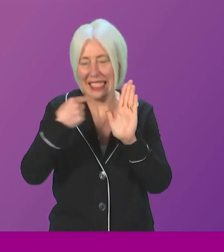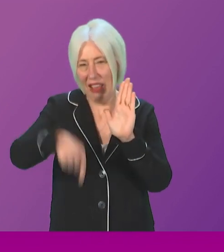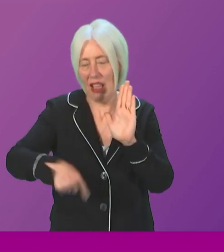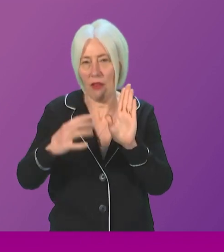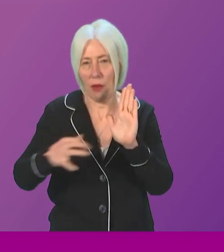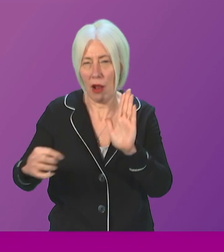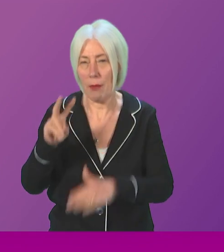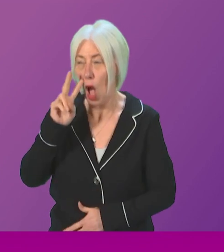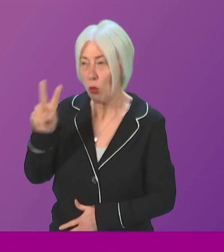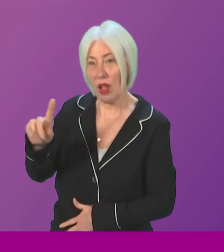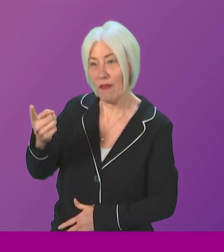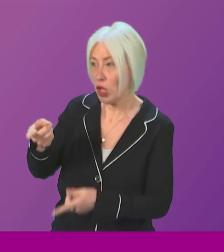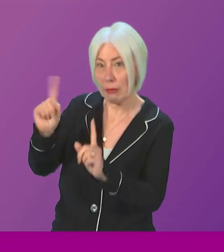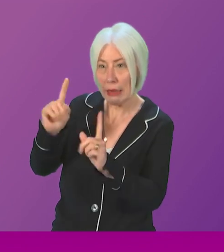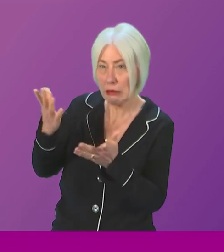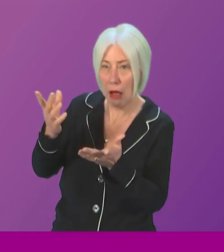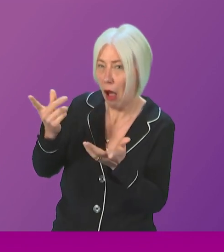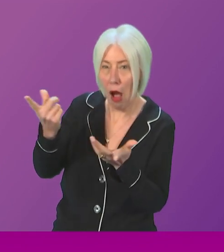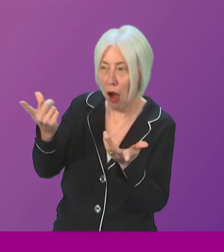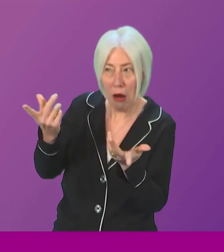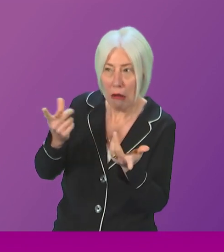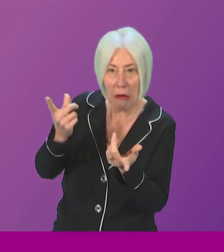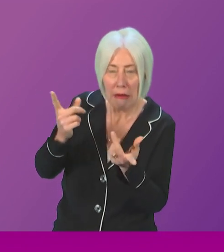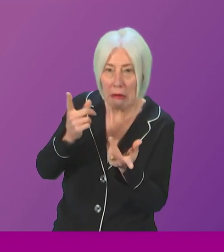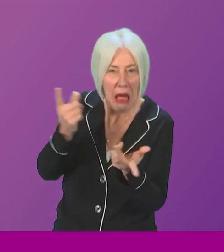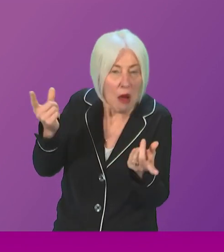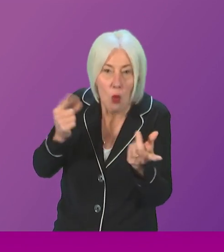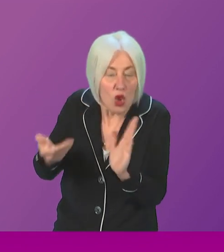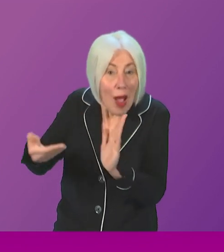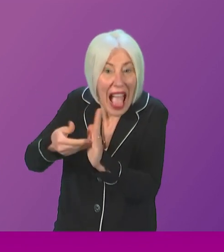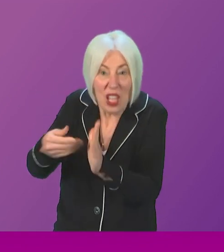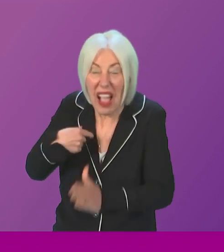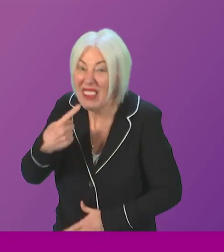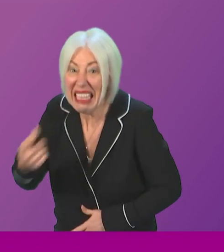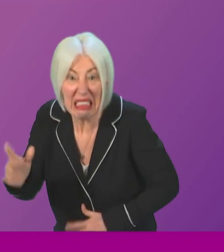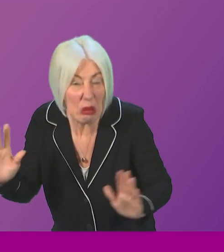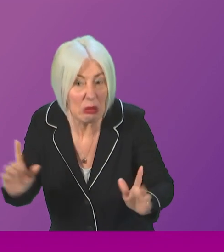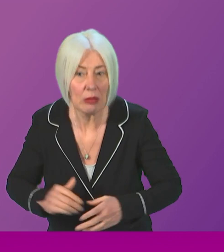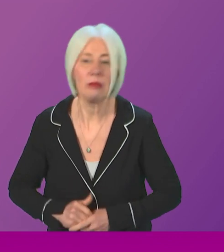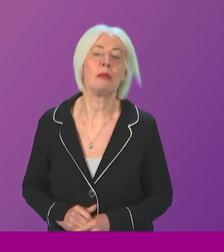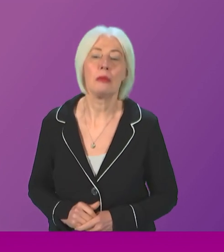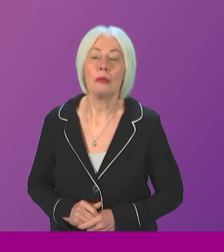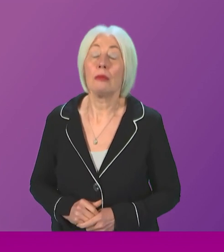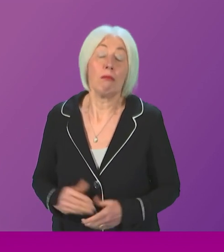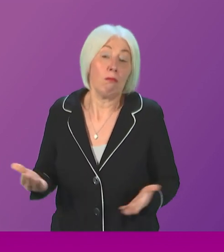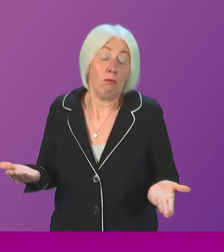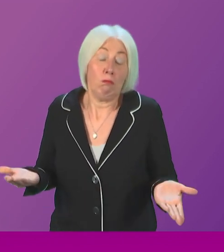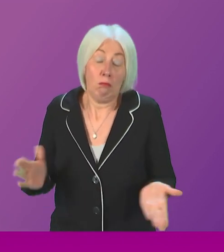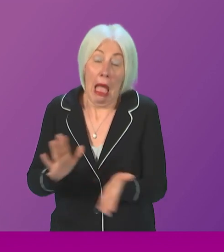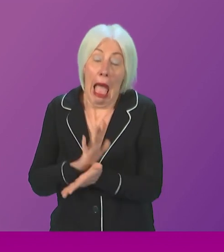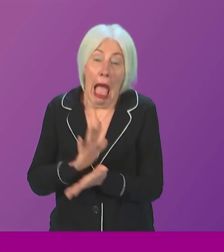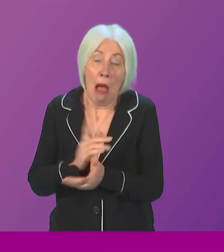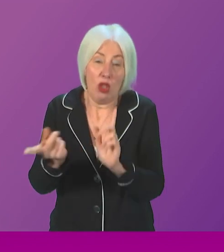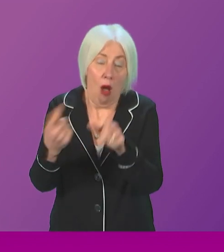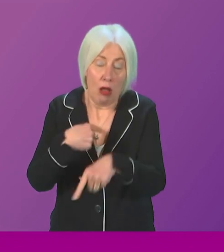I'm looking at the First Minister to see if he has anything he wishes to add to what I've said. First Minister. I am happy to answer the